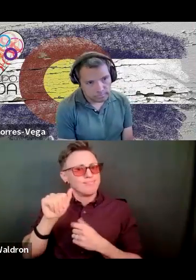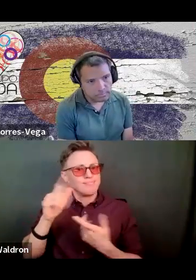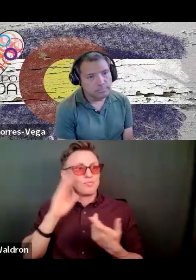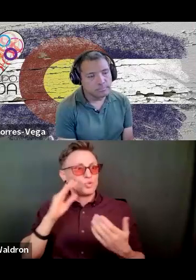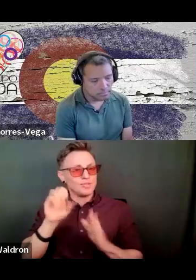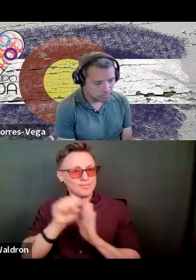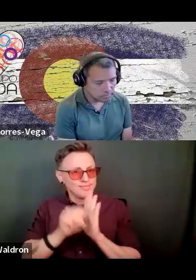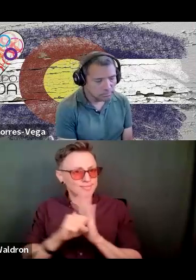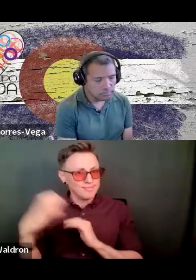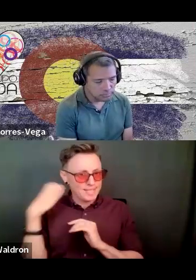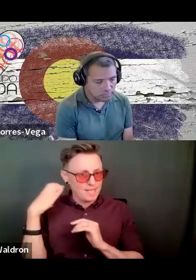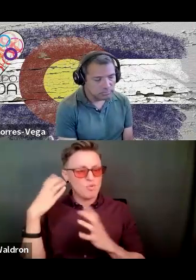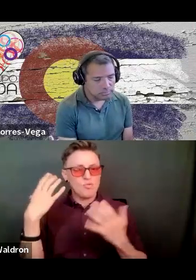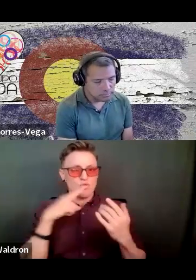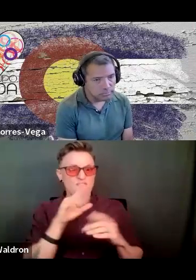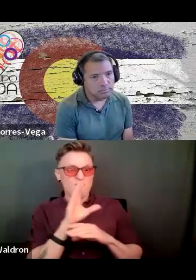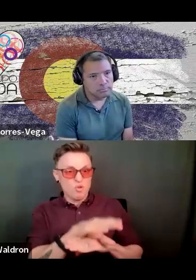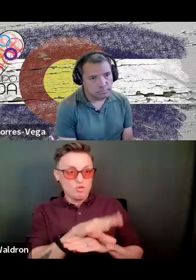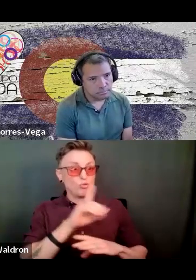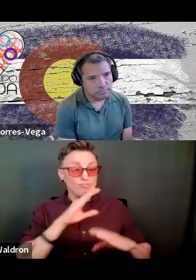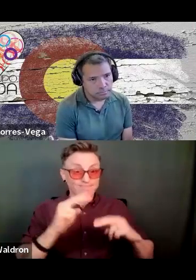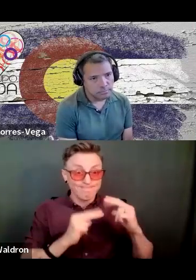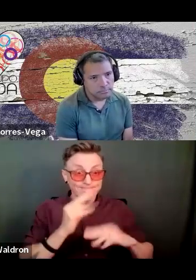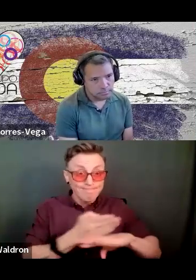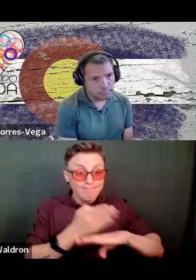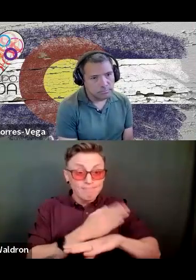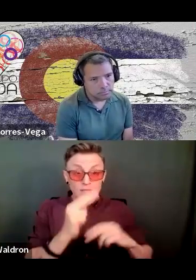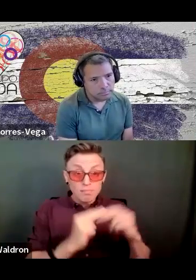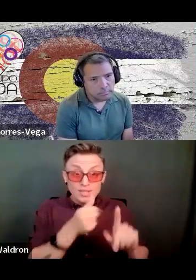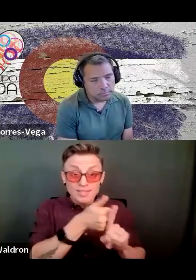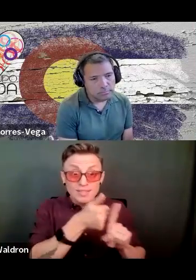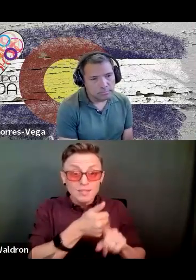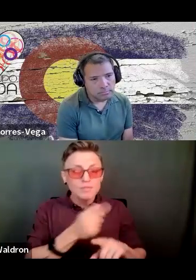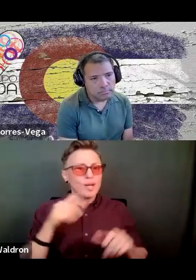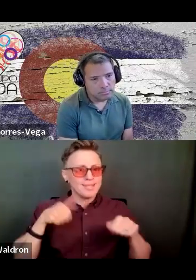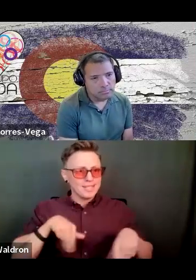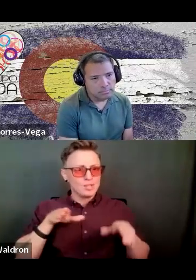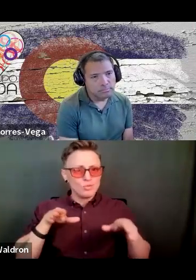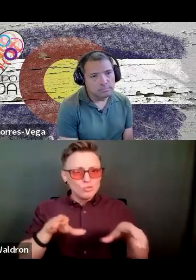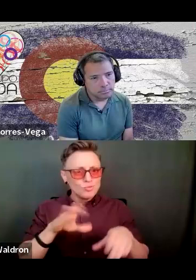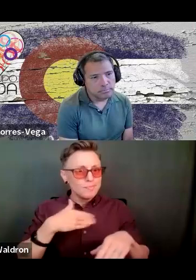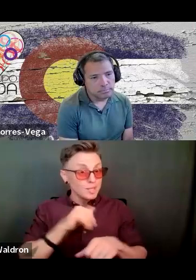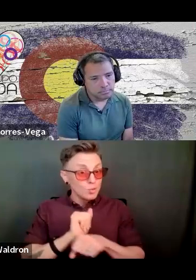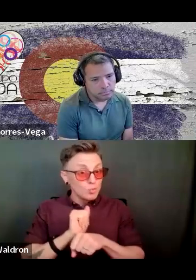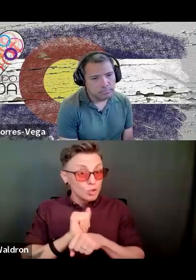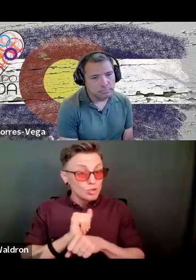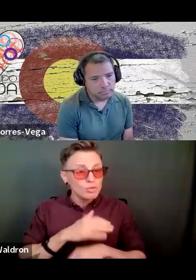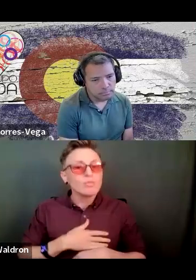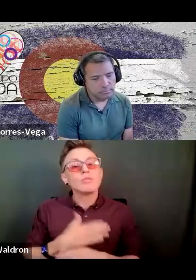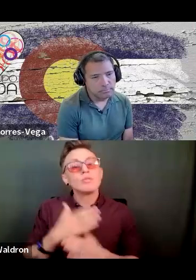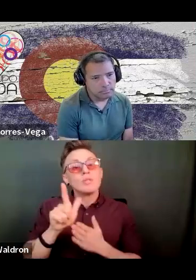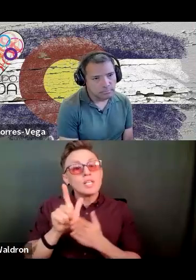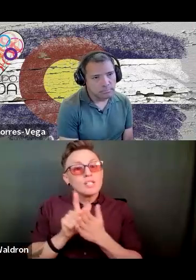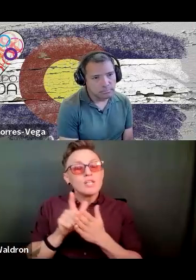So literally forcing them to do renovations so I could just do my job. Some of the other things that we were able to do together was legislative